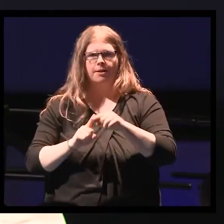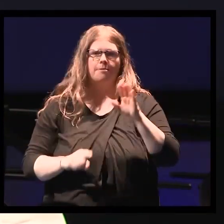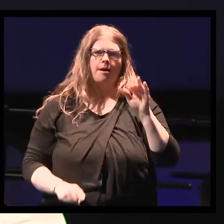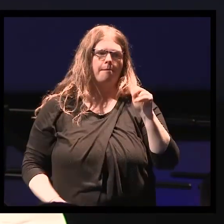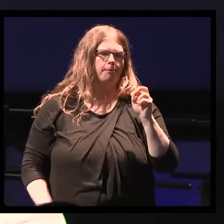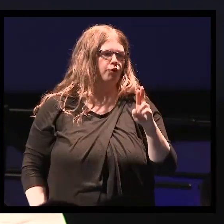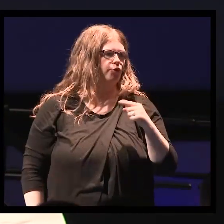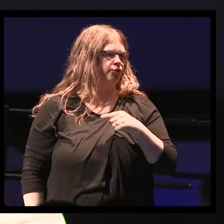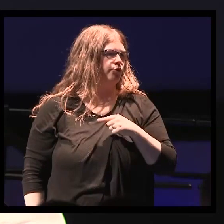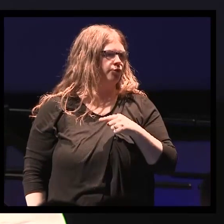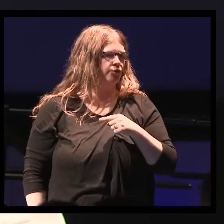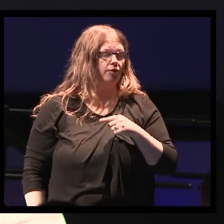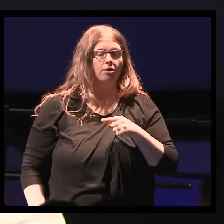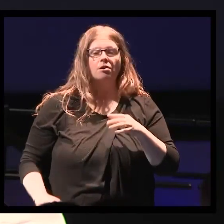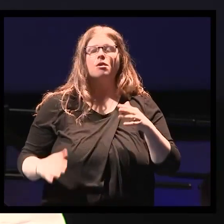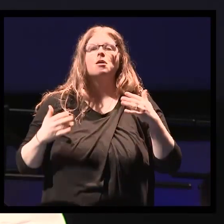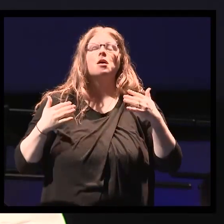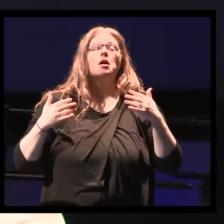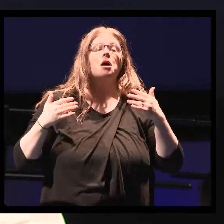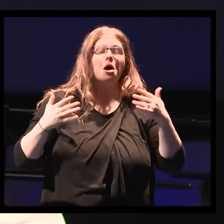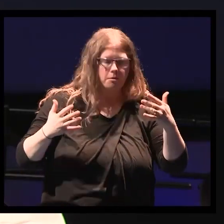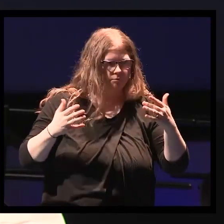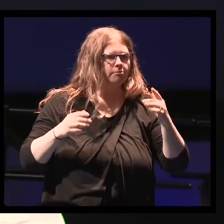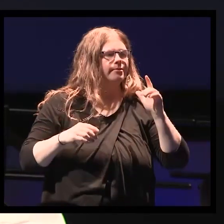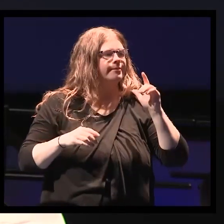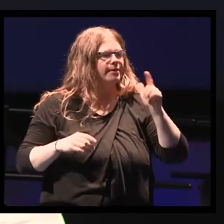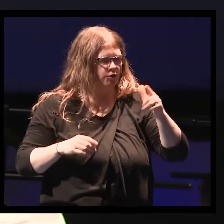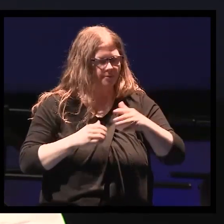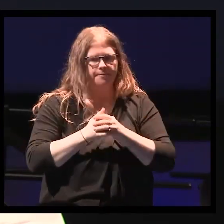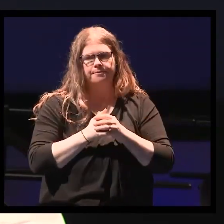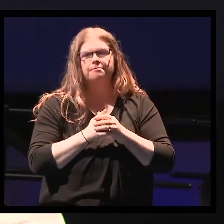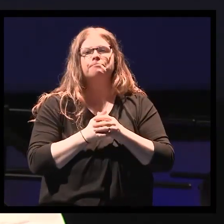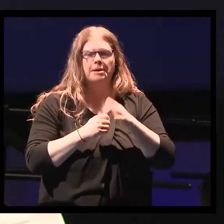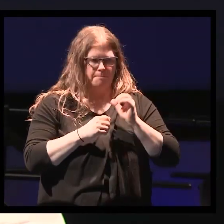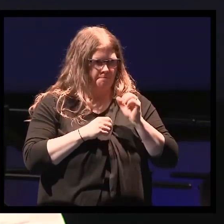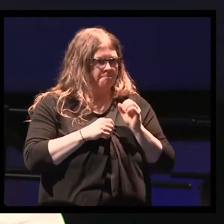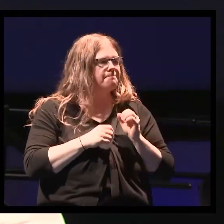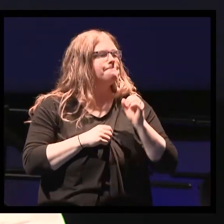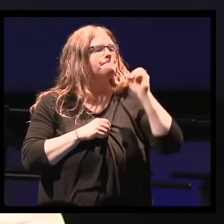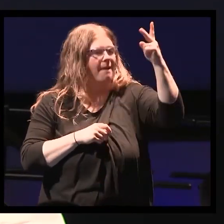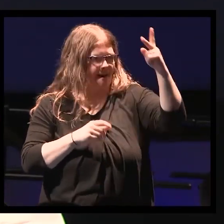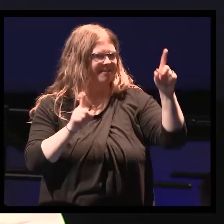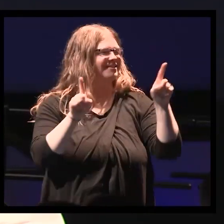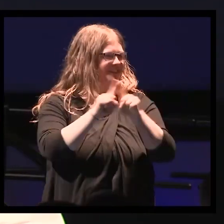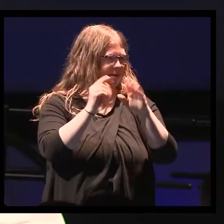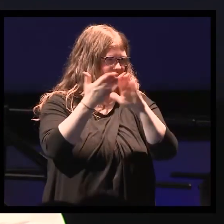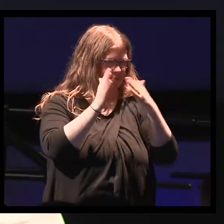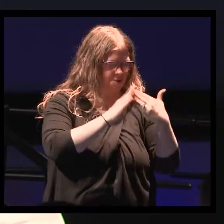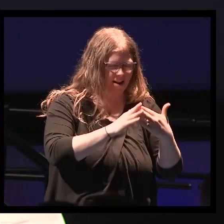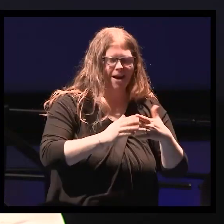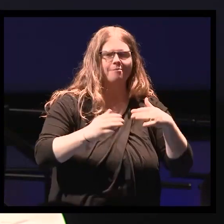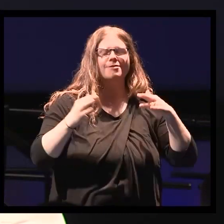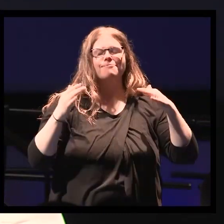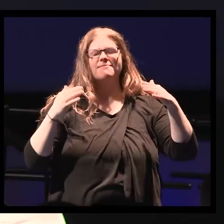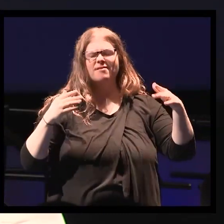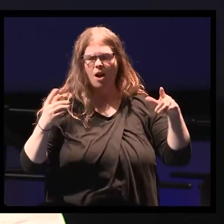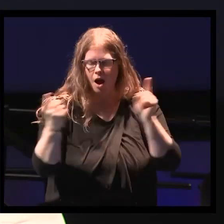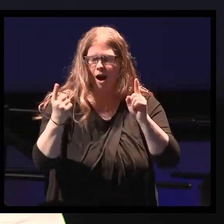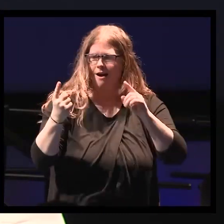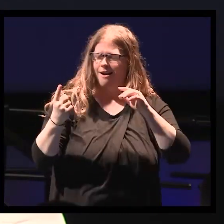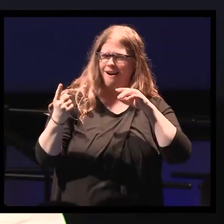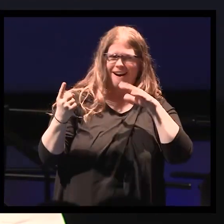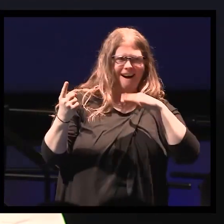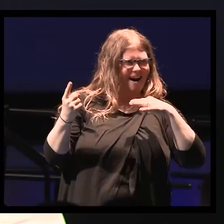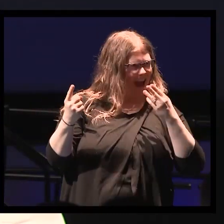a few months later, was lucky enough to spontaneously on a return trip to the same community. ran into Amber and her now